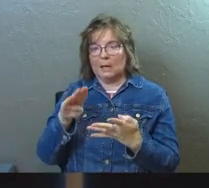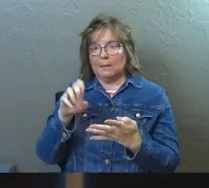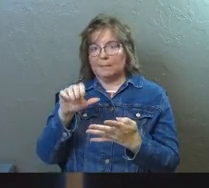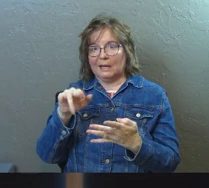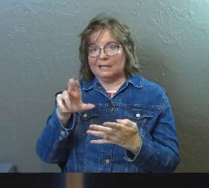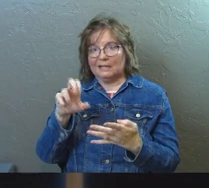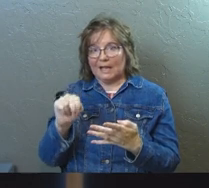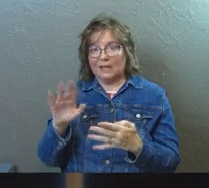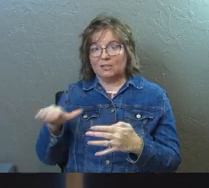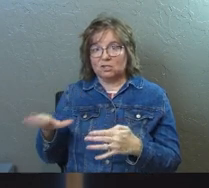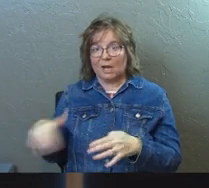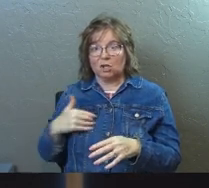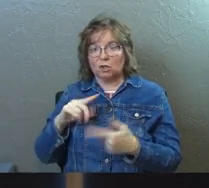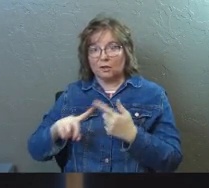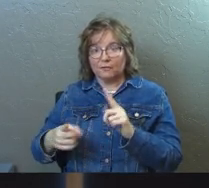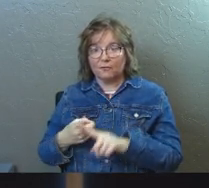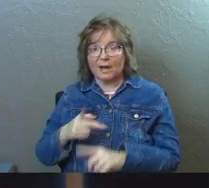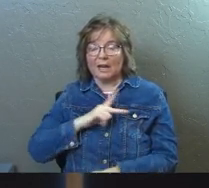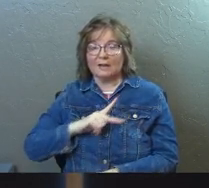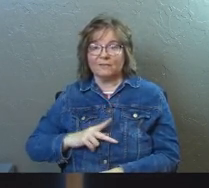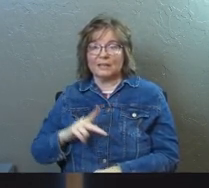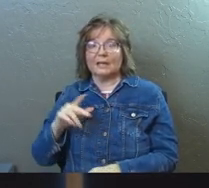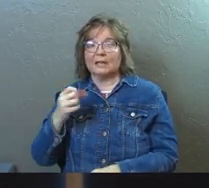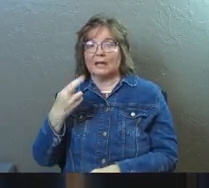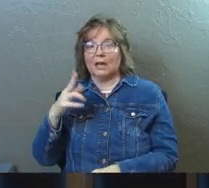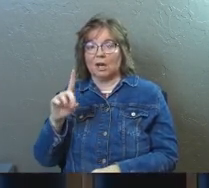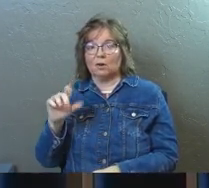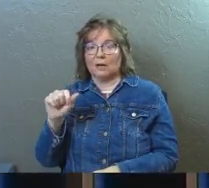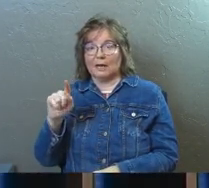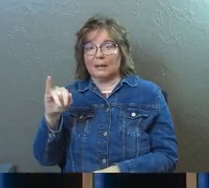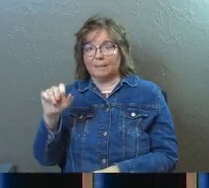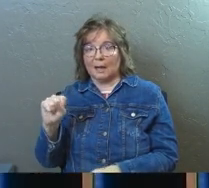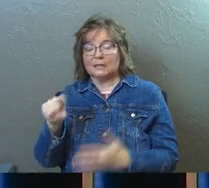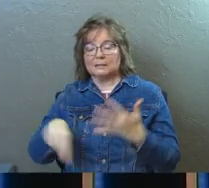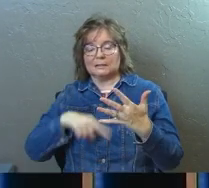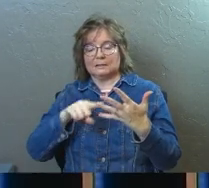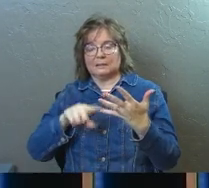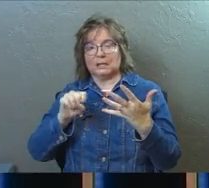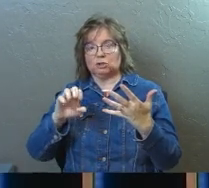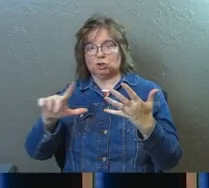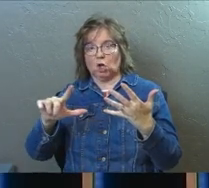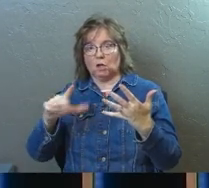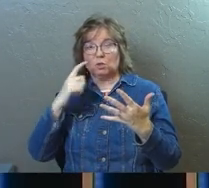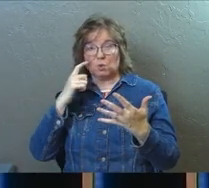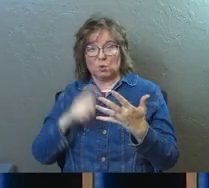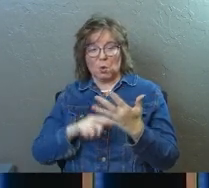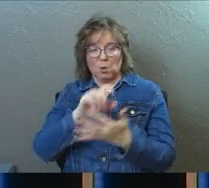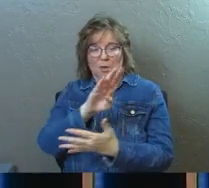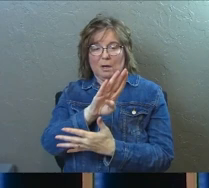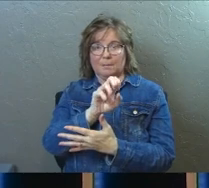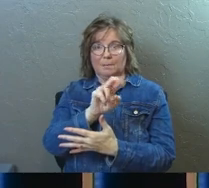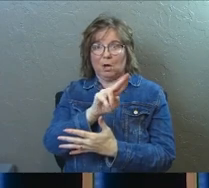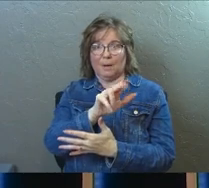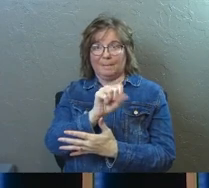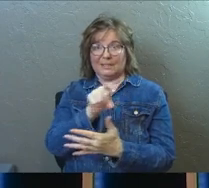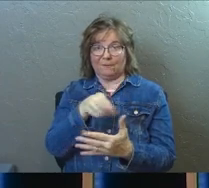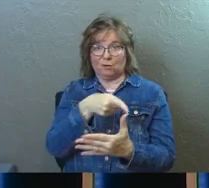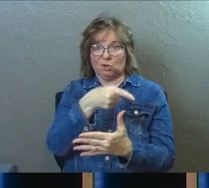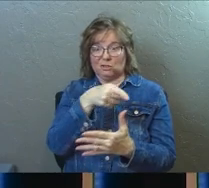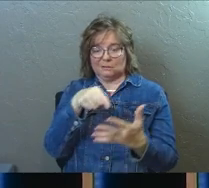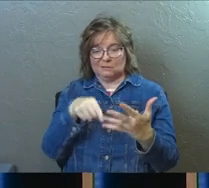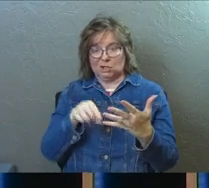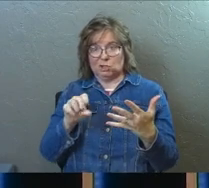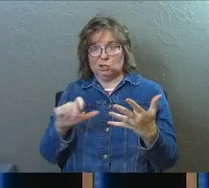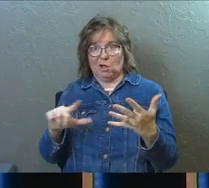companion of King Herod Antipas, and Saul. Saul, notice Barnabas is first in that list, Saul is at the end of that list, you're going to